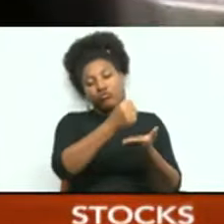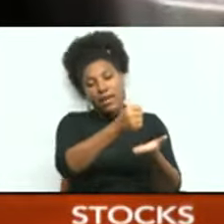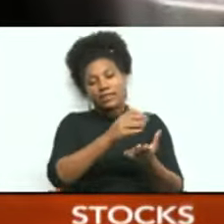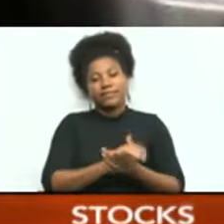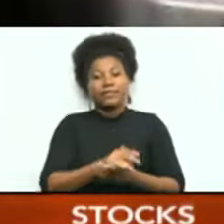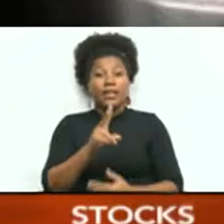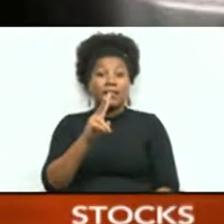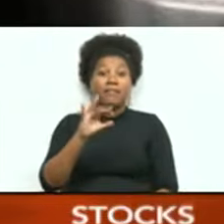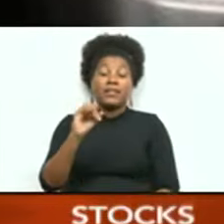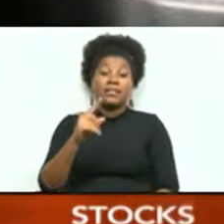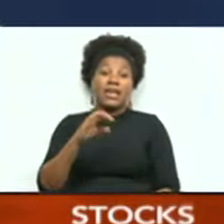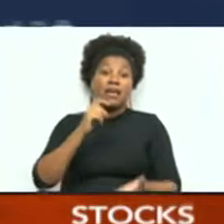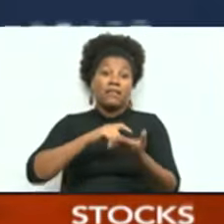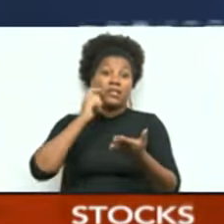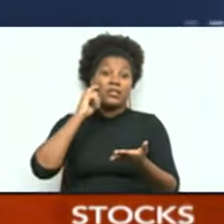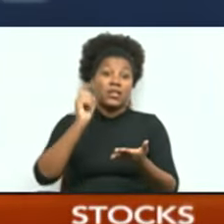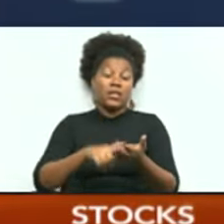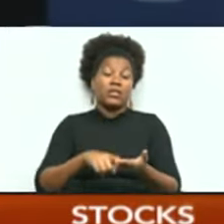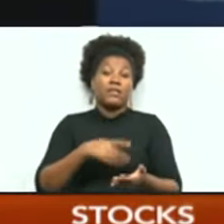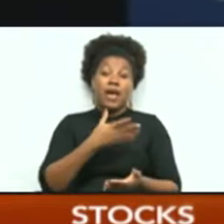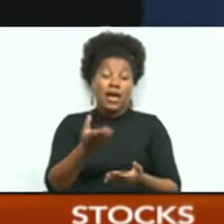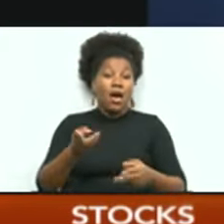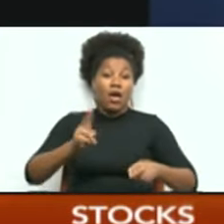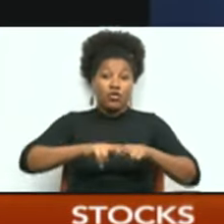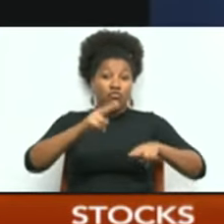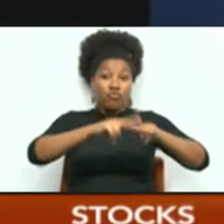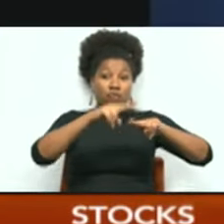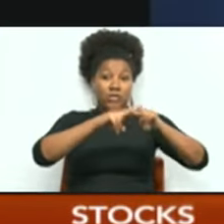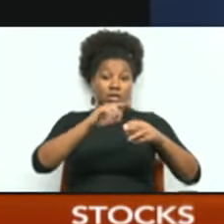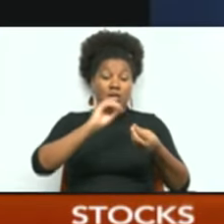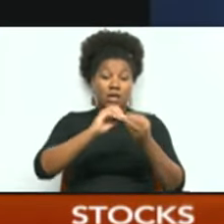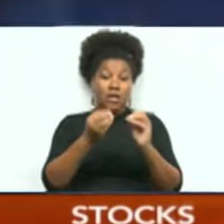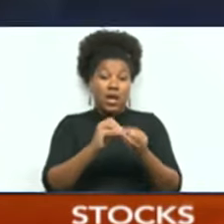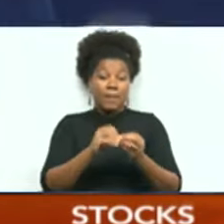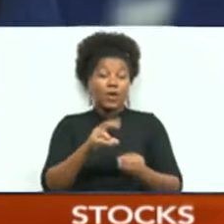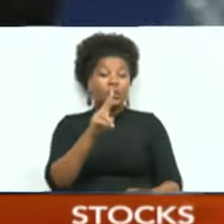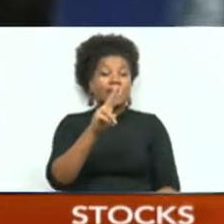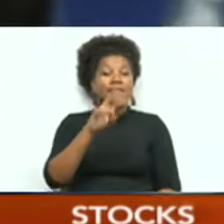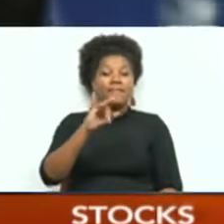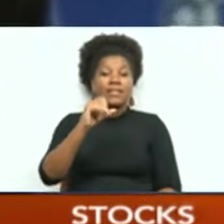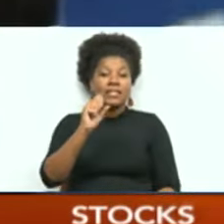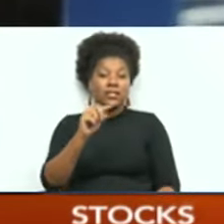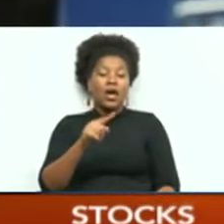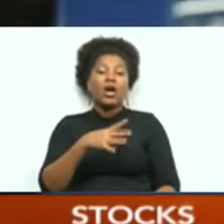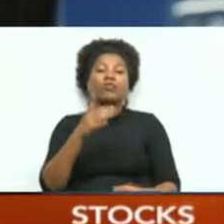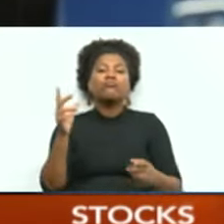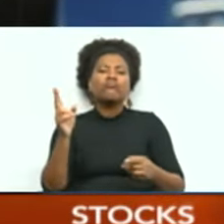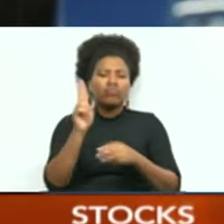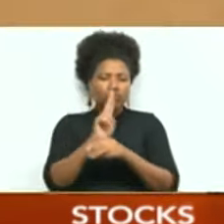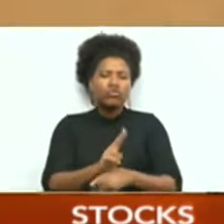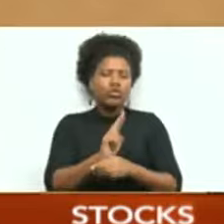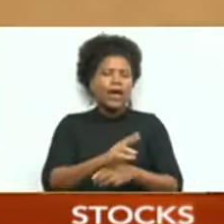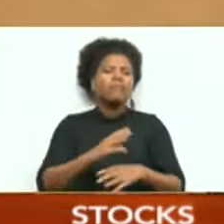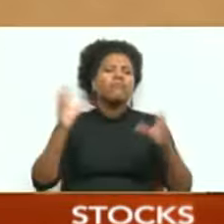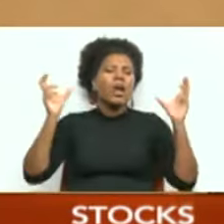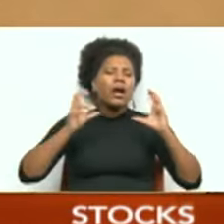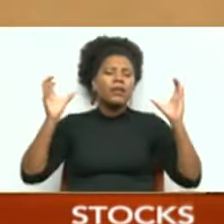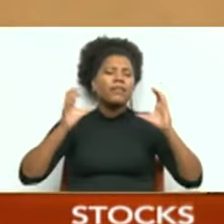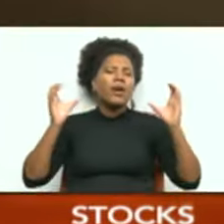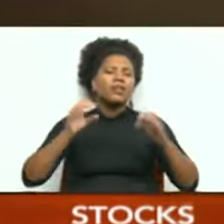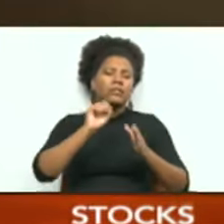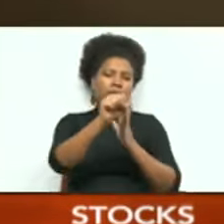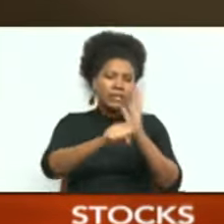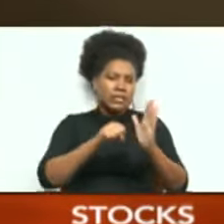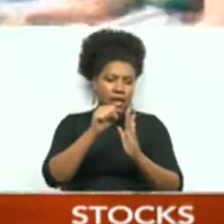a notable increase in the number of transactions using visa payment options during the Carnival season. In a release today, Visa